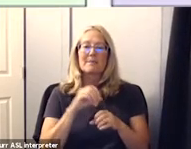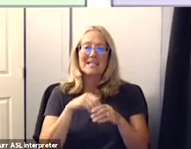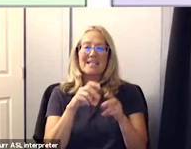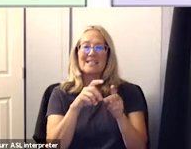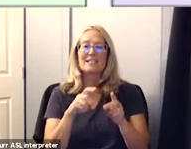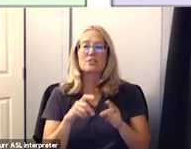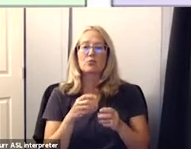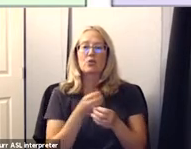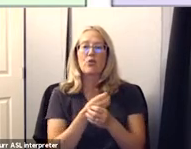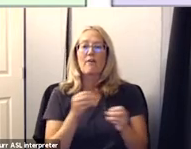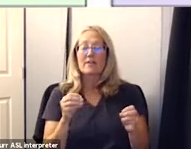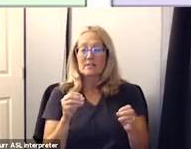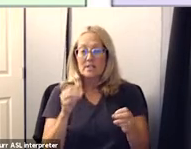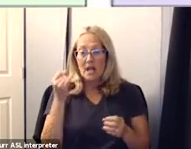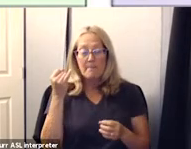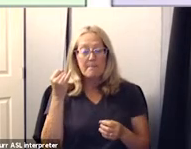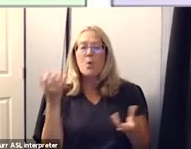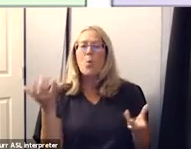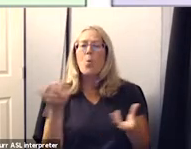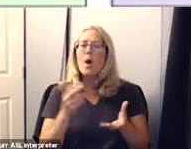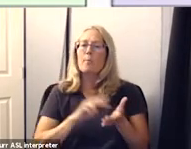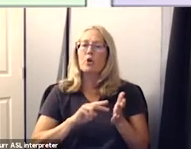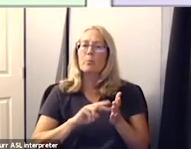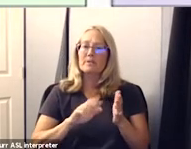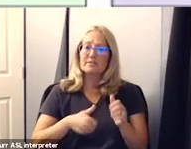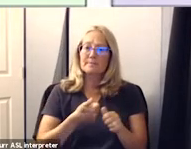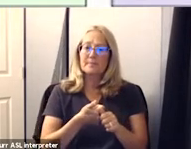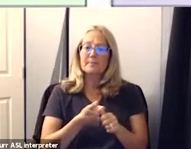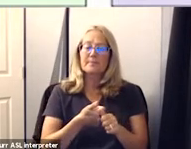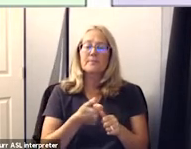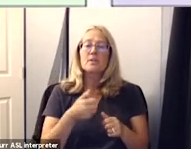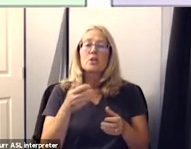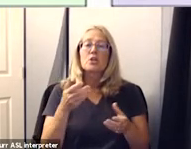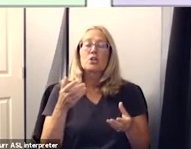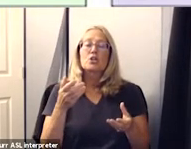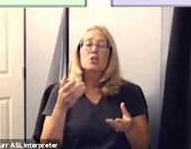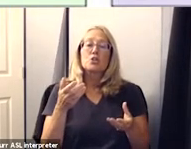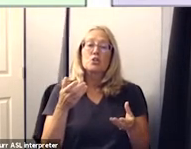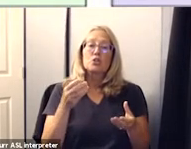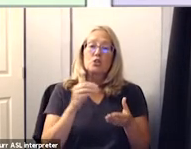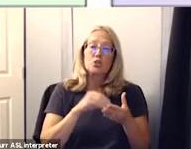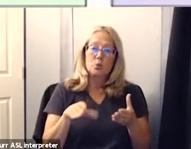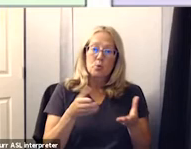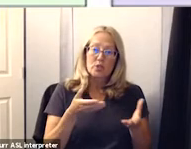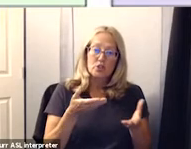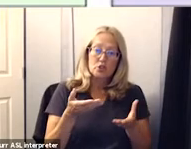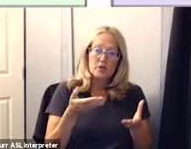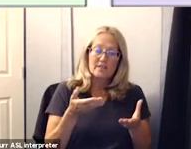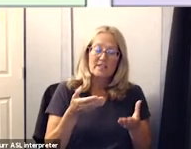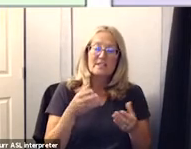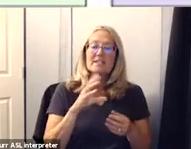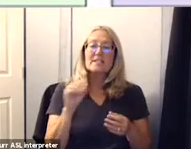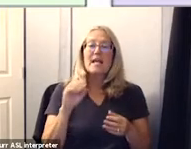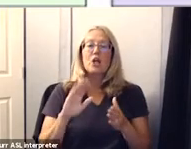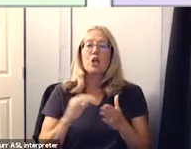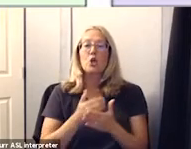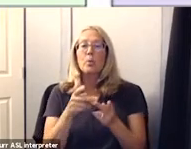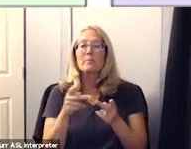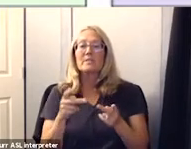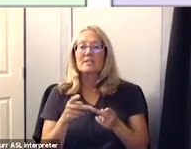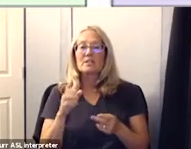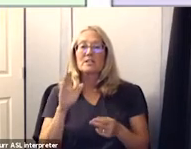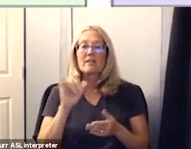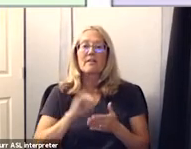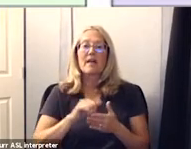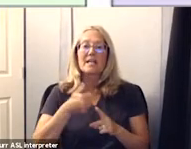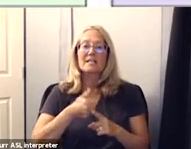the idea here that you see is ed services and student support services and the kinds of new positions that are going to be